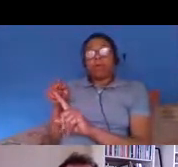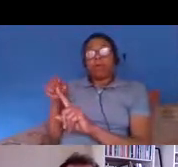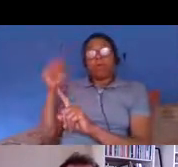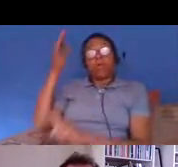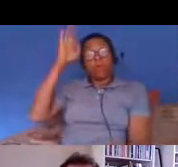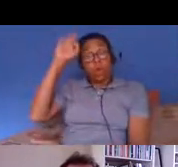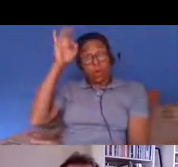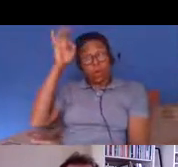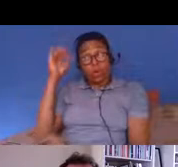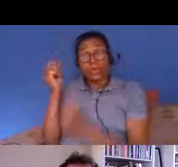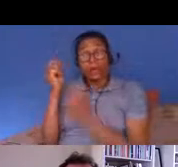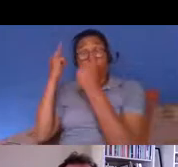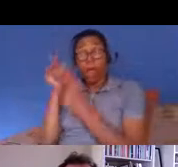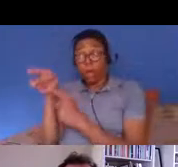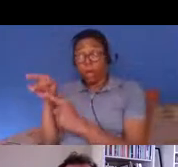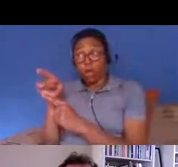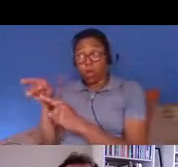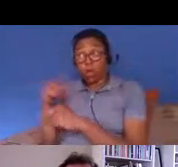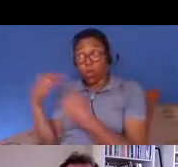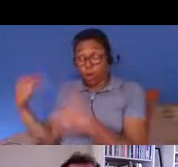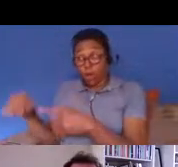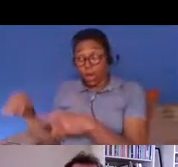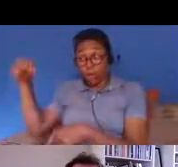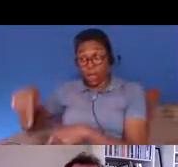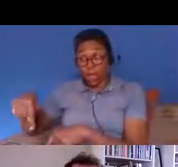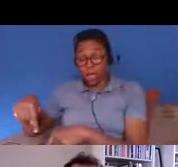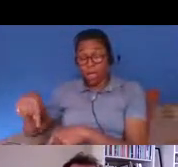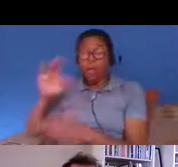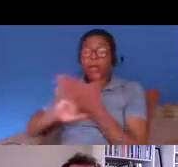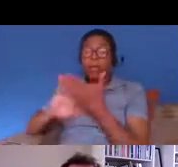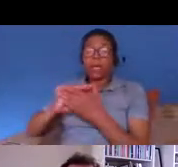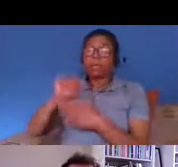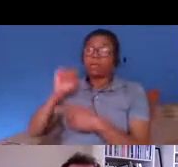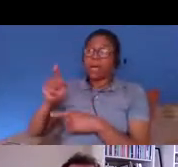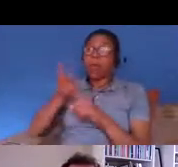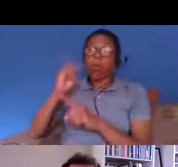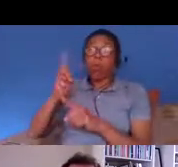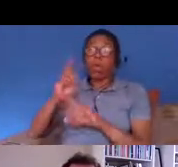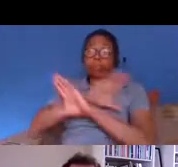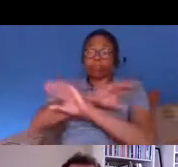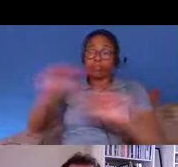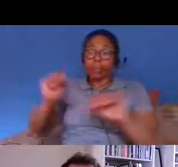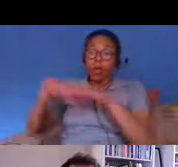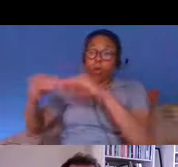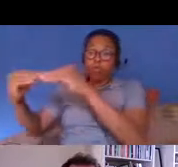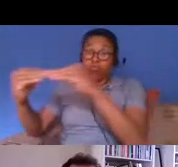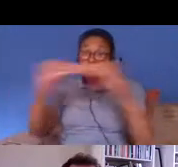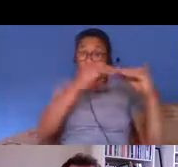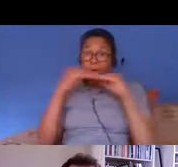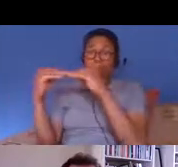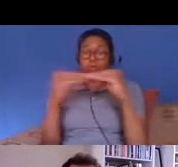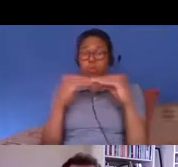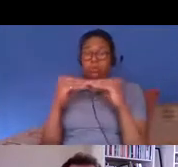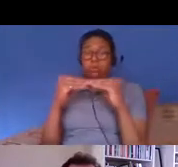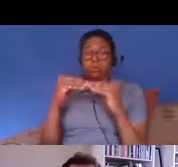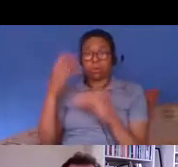or the central government or local government um in one place then they get flagged up to the home office and it also has an impact on them in in